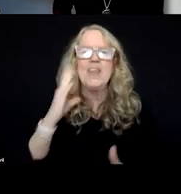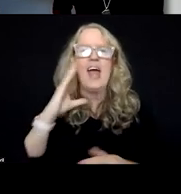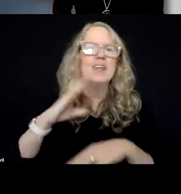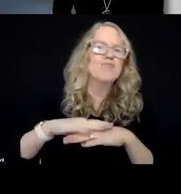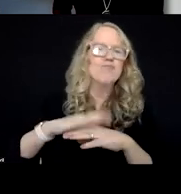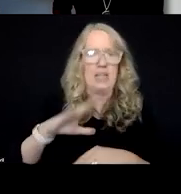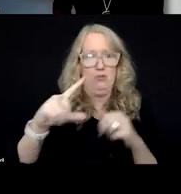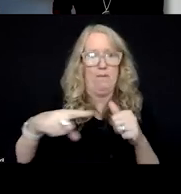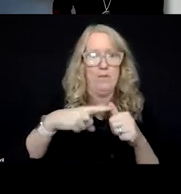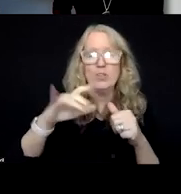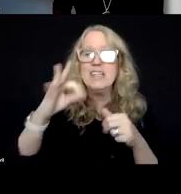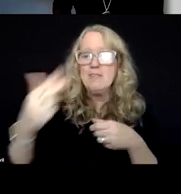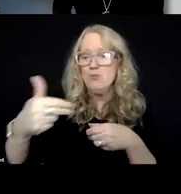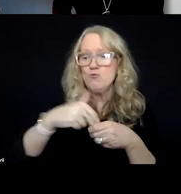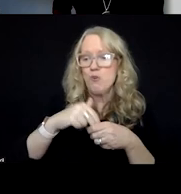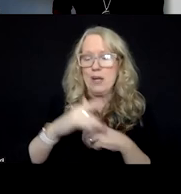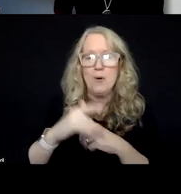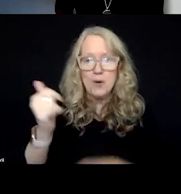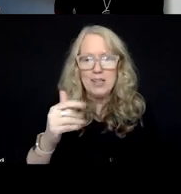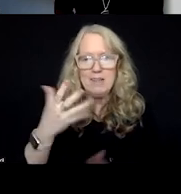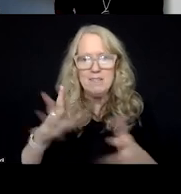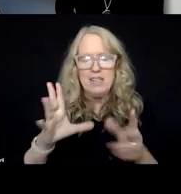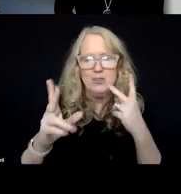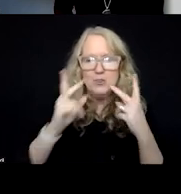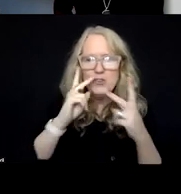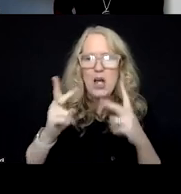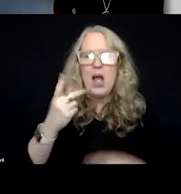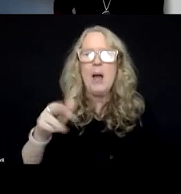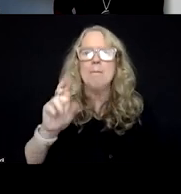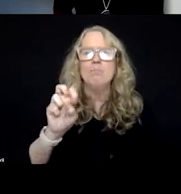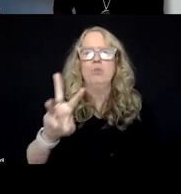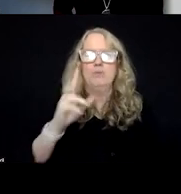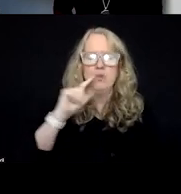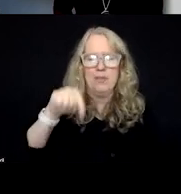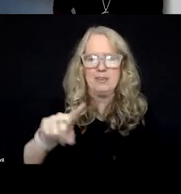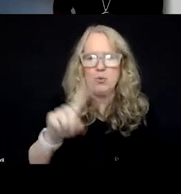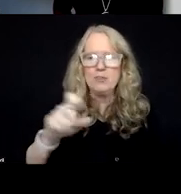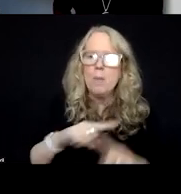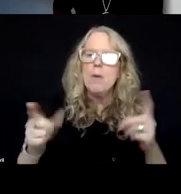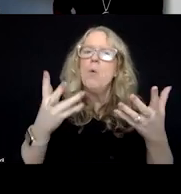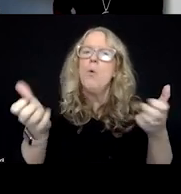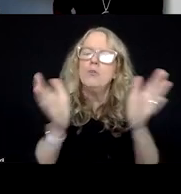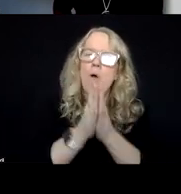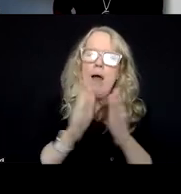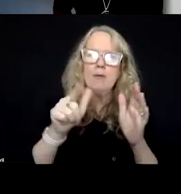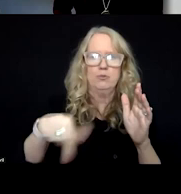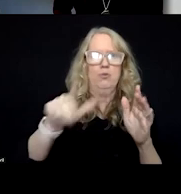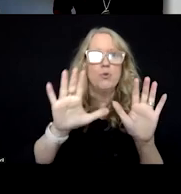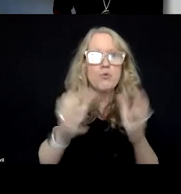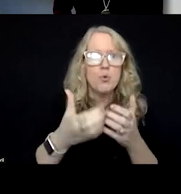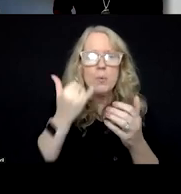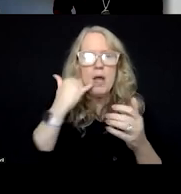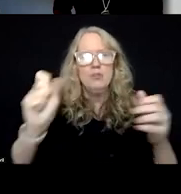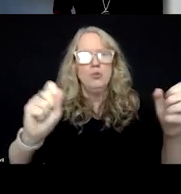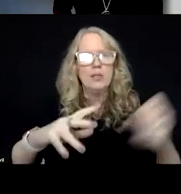And the first one, if you joined us early, you saw, you got a preview of this question, but we want to ask the group, and please drop your